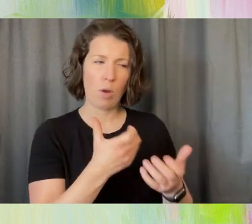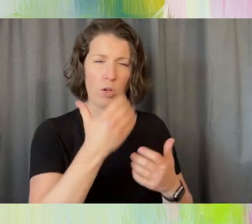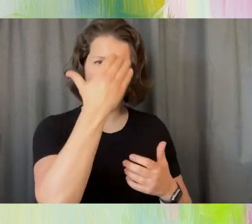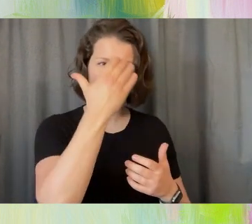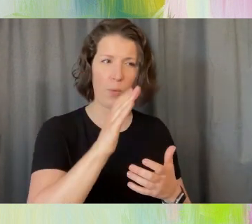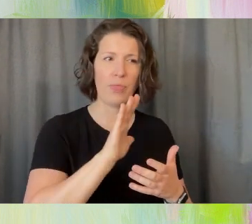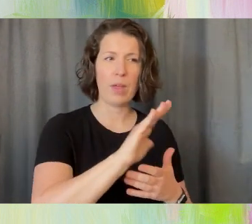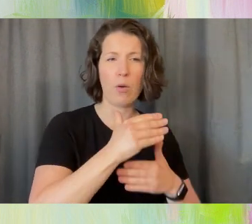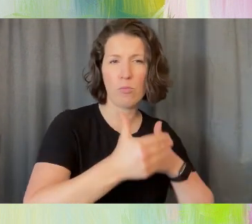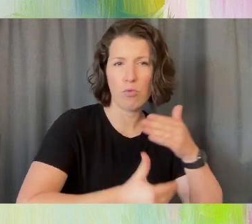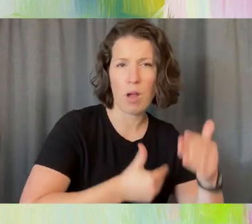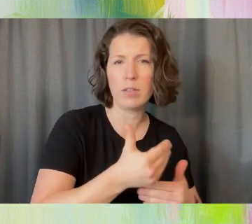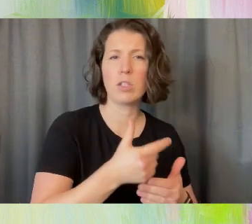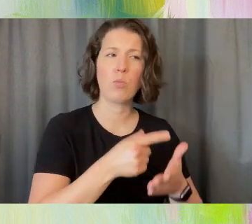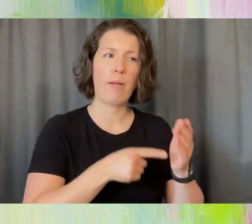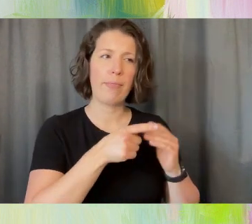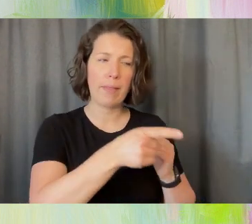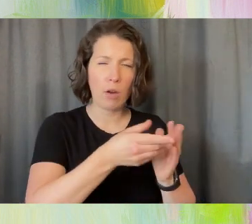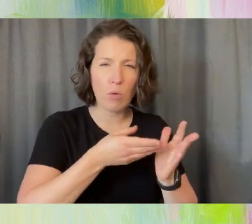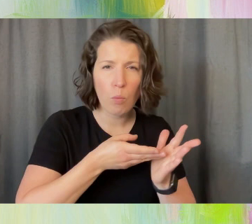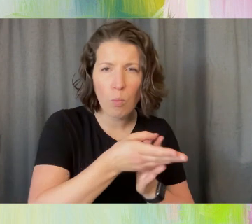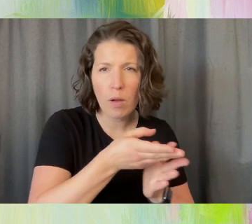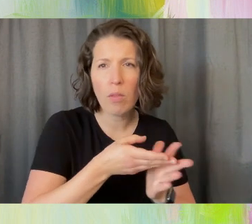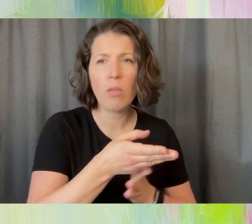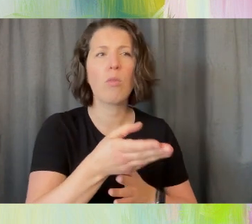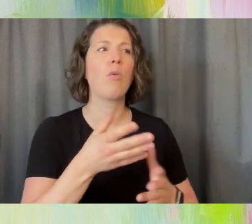going through and what was happening with the community.